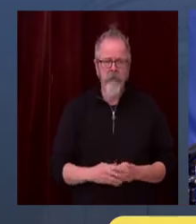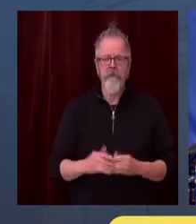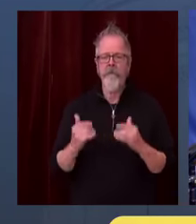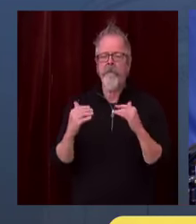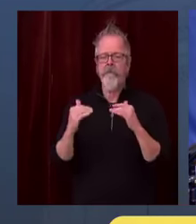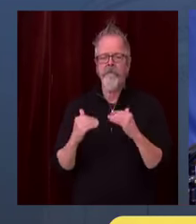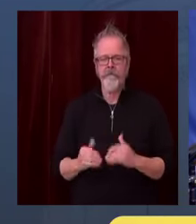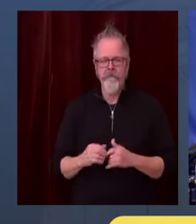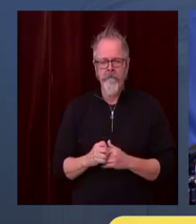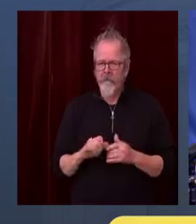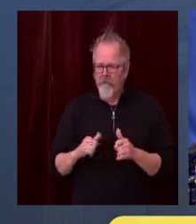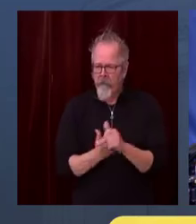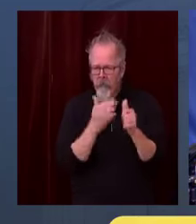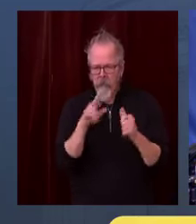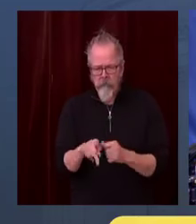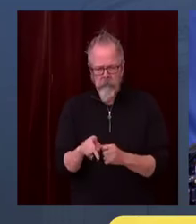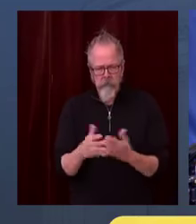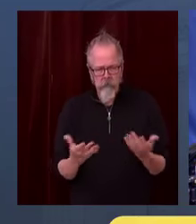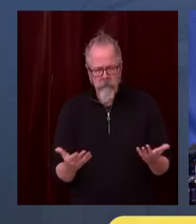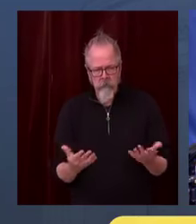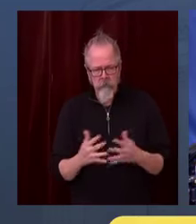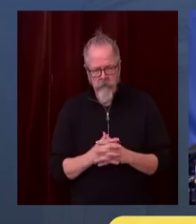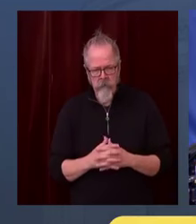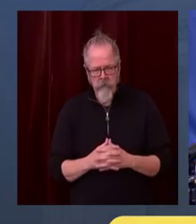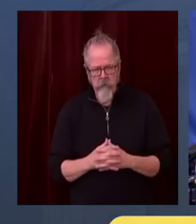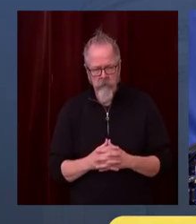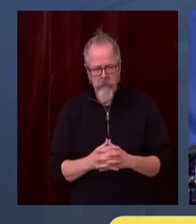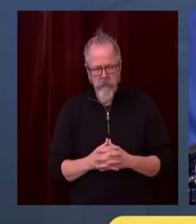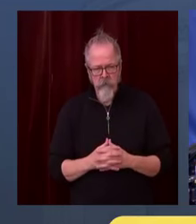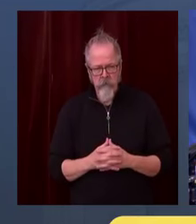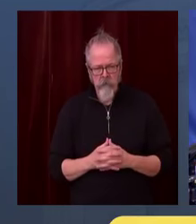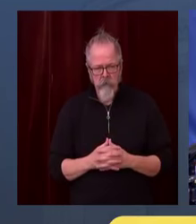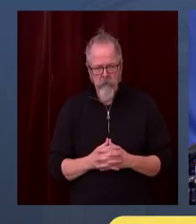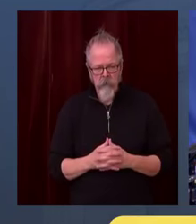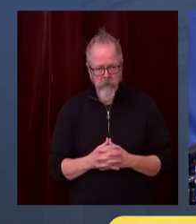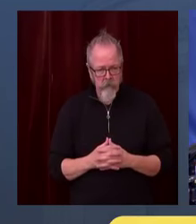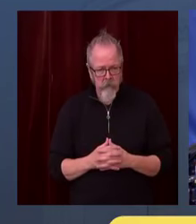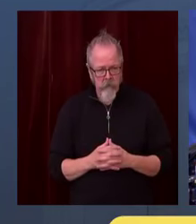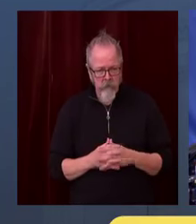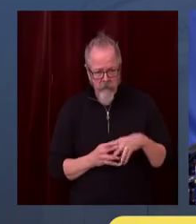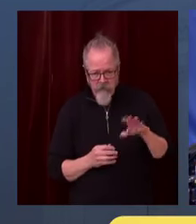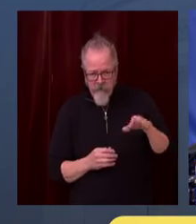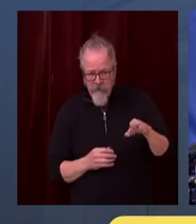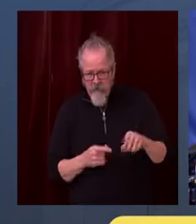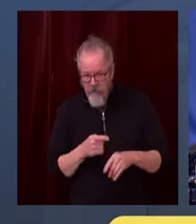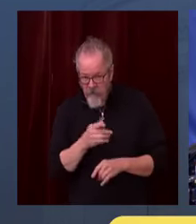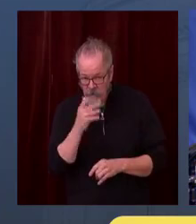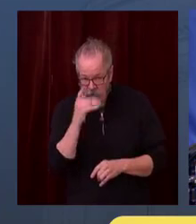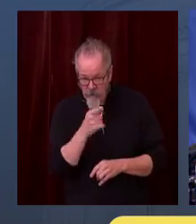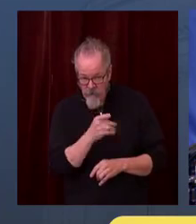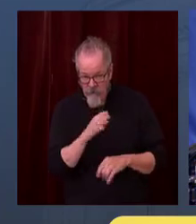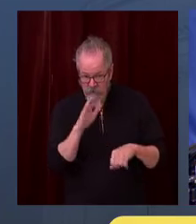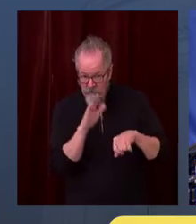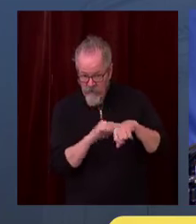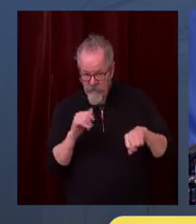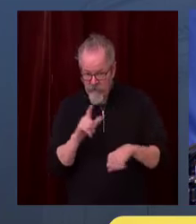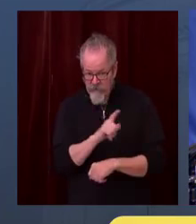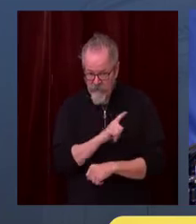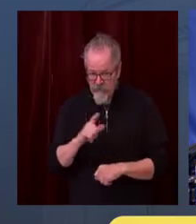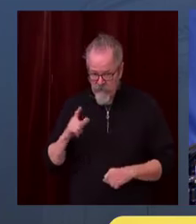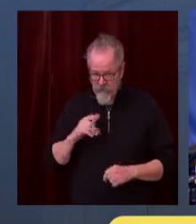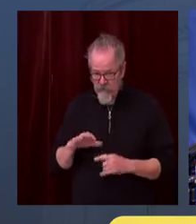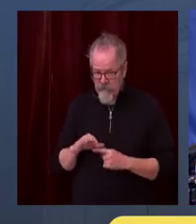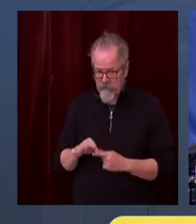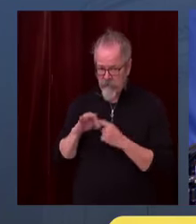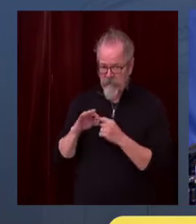will you bring the legislature back into special session before the end of the year to try and work out some of these ideas on assistance